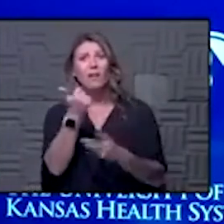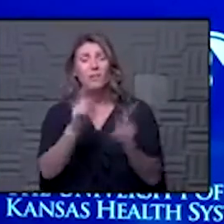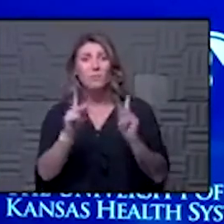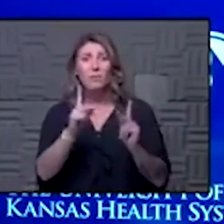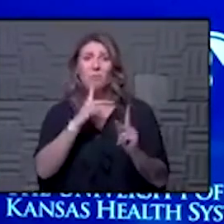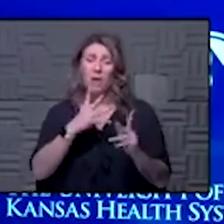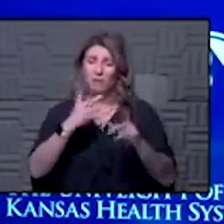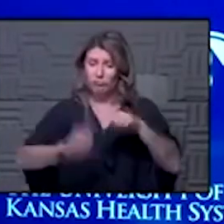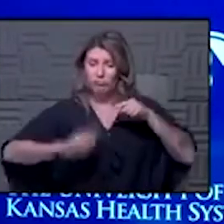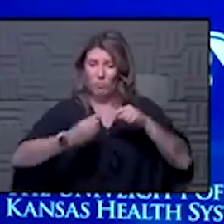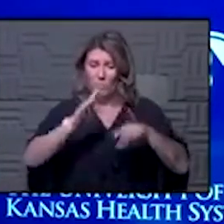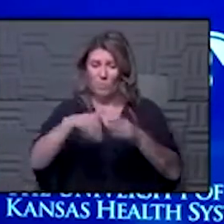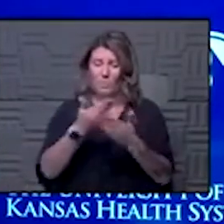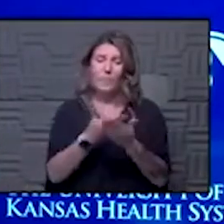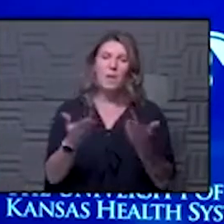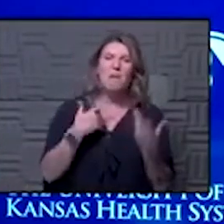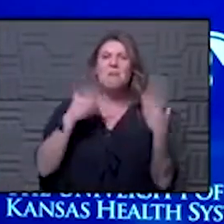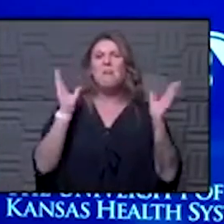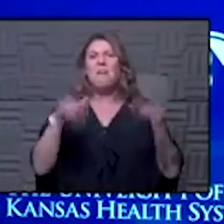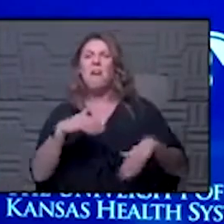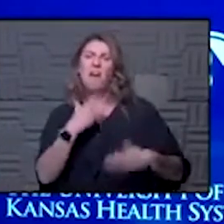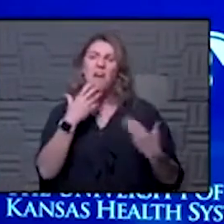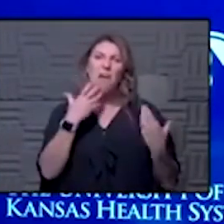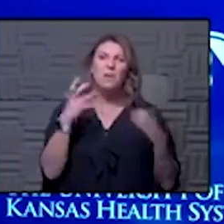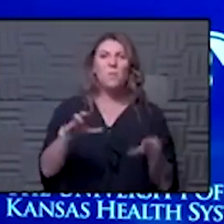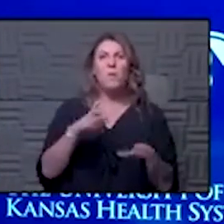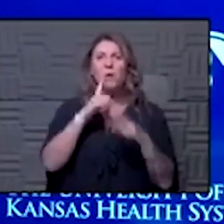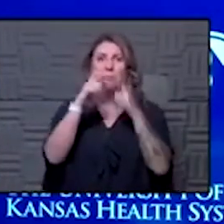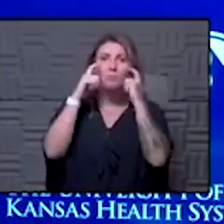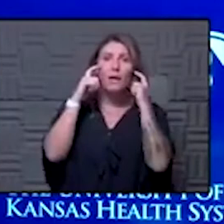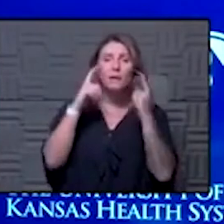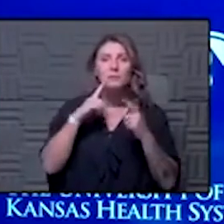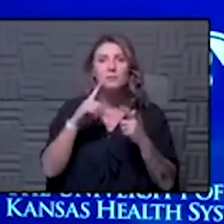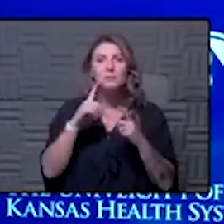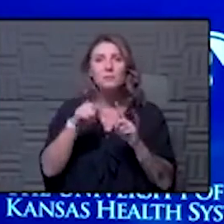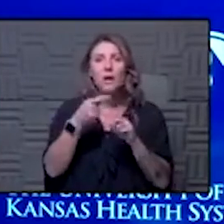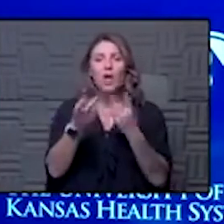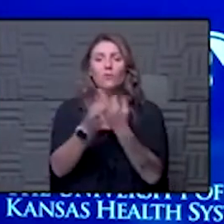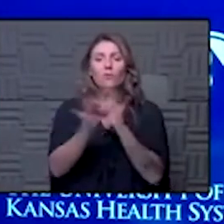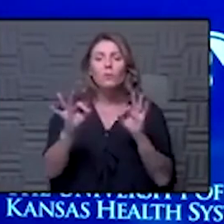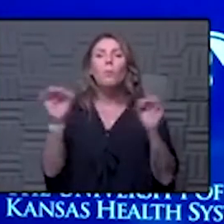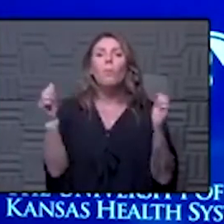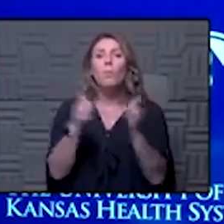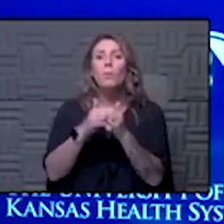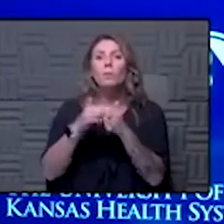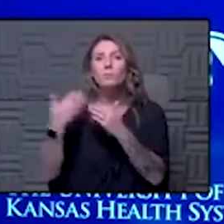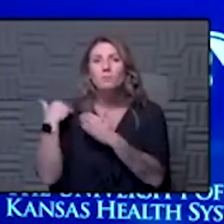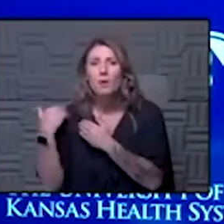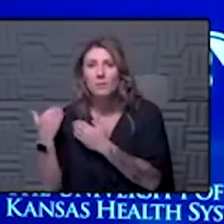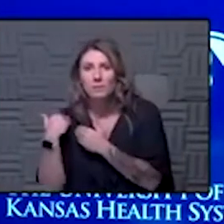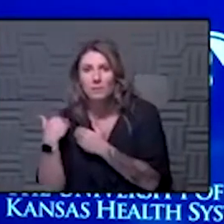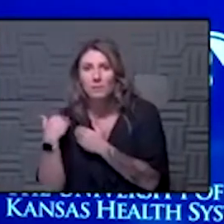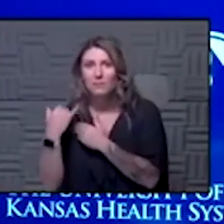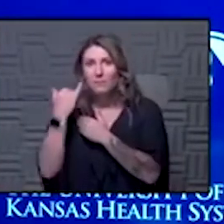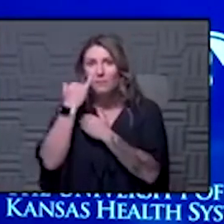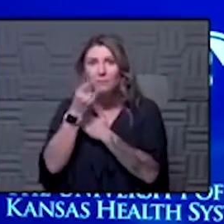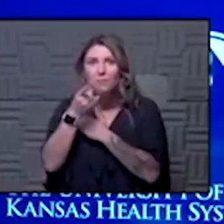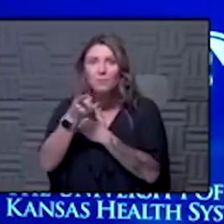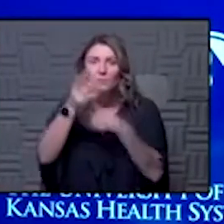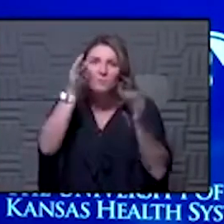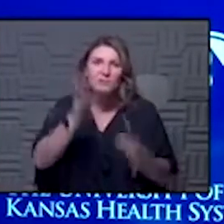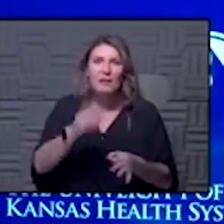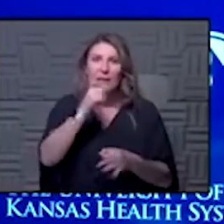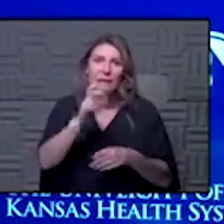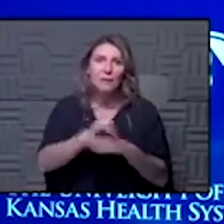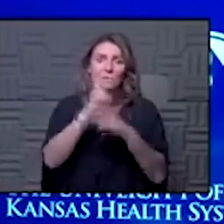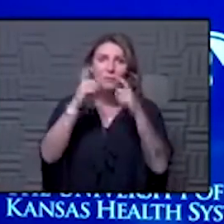been my struggle the whole thing about i don't want to wear a mask you know this is about freedom with responsibility and if you make the decision that you aren't going to